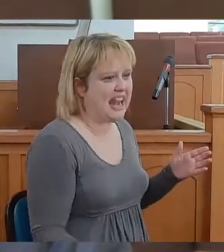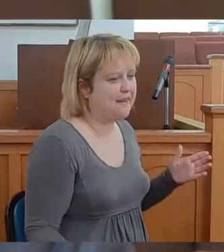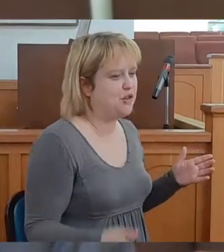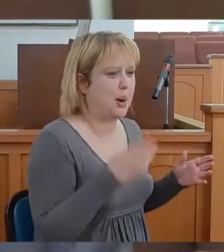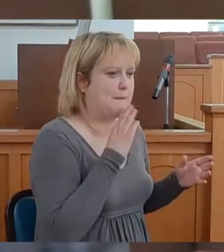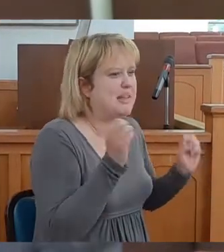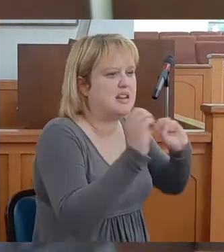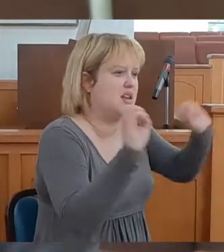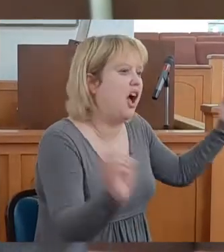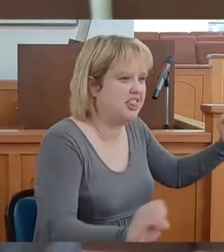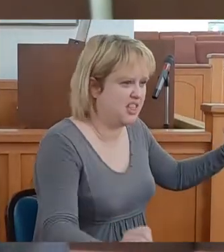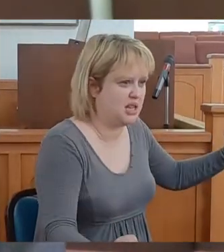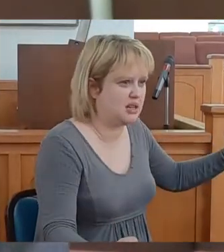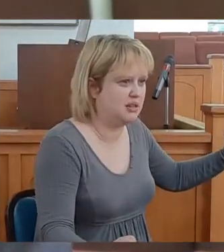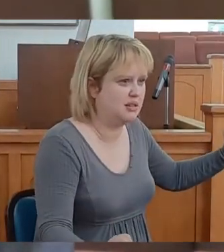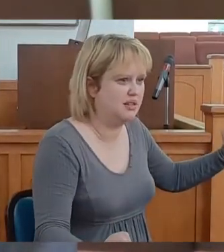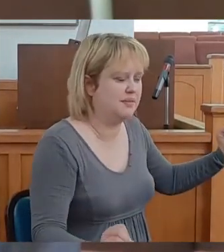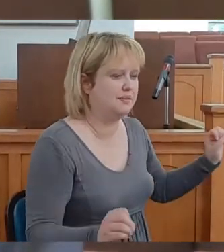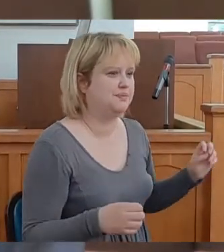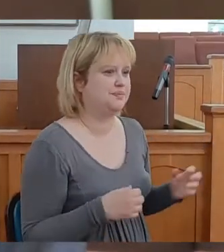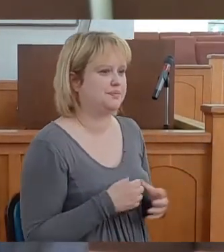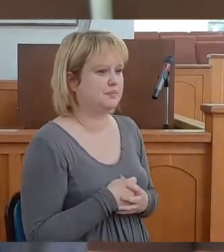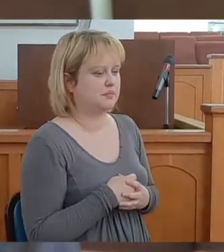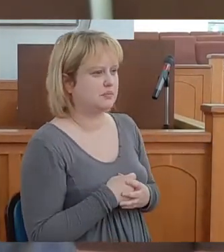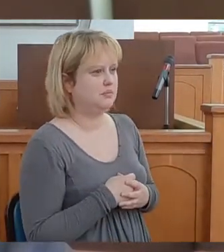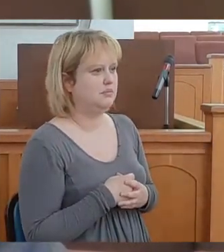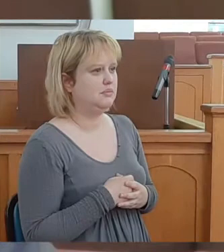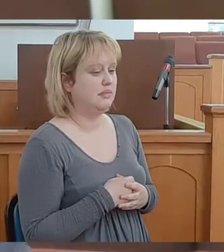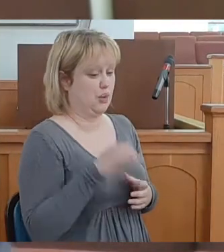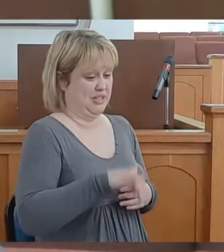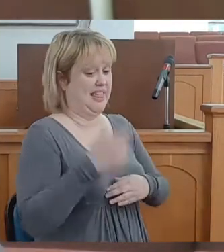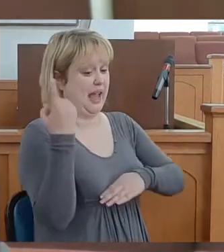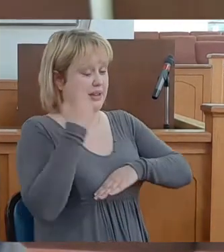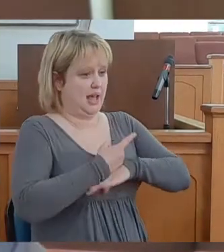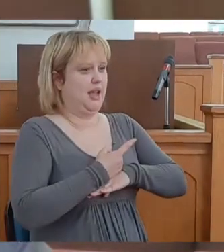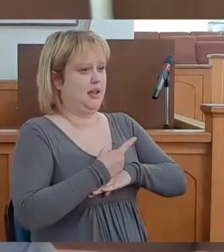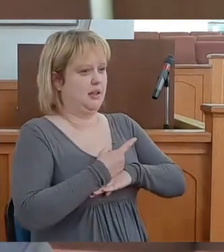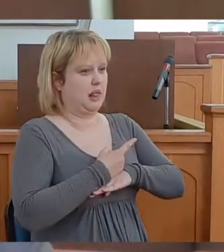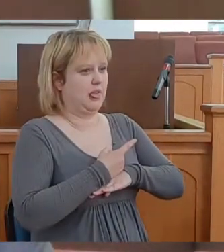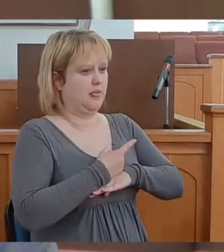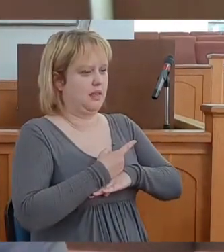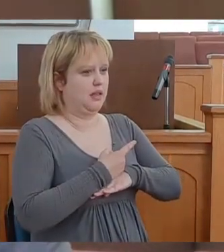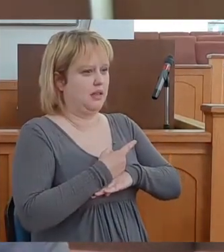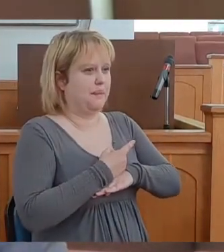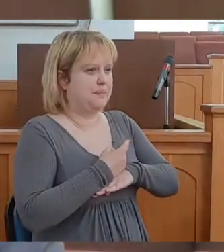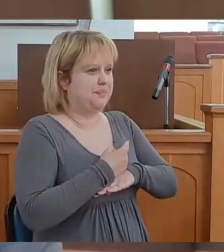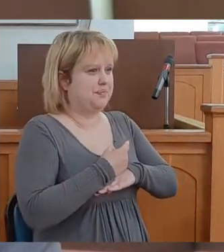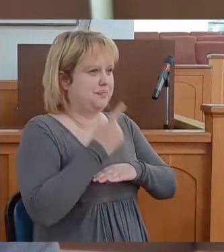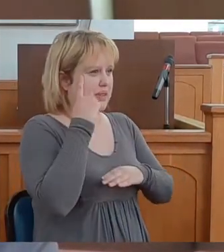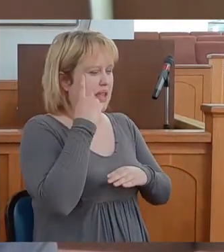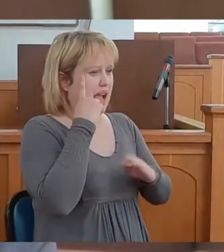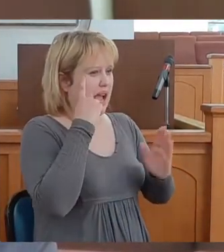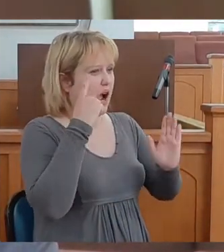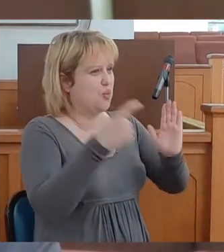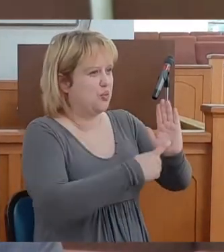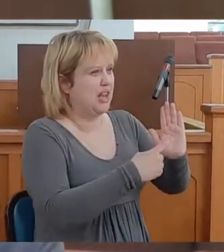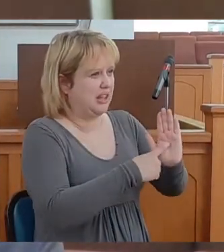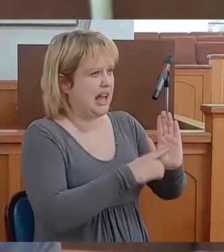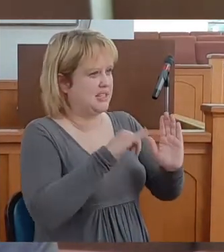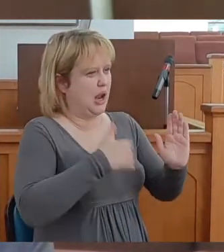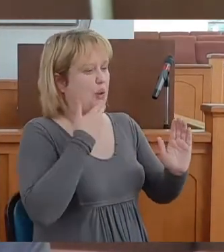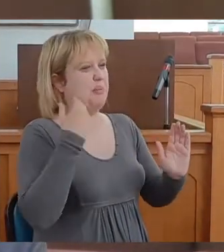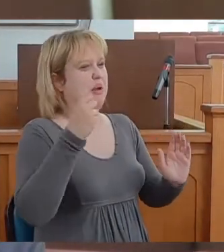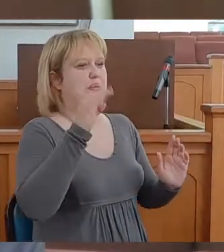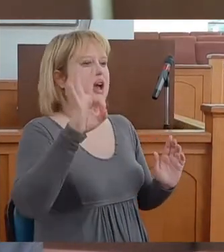amount to nothing. It was that day I came to the conclusion that I would be